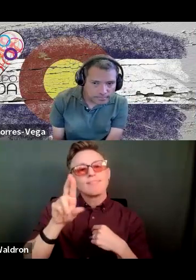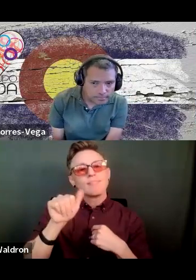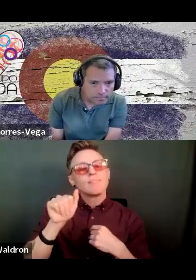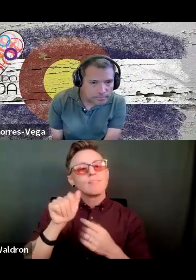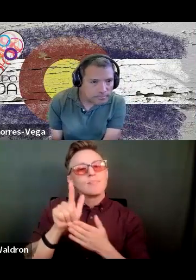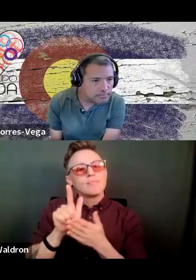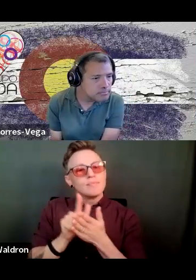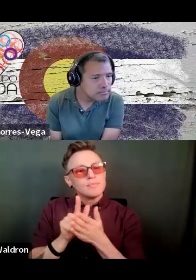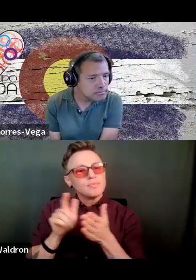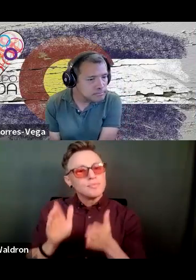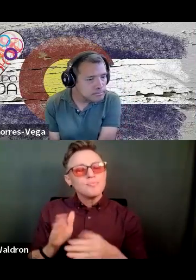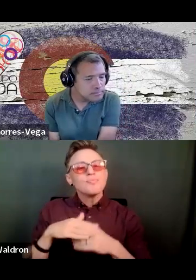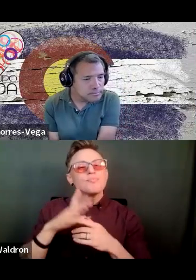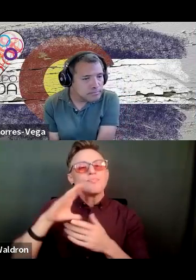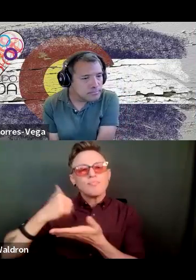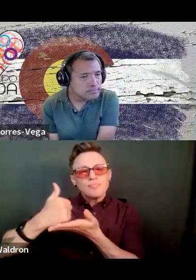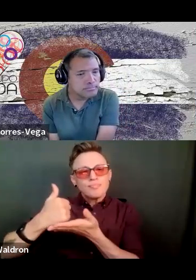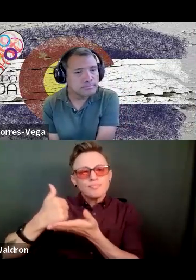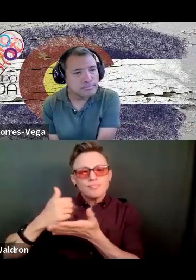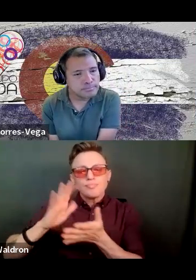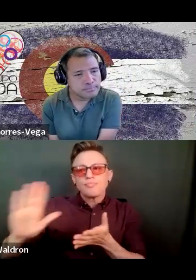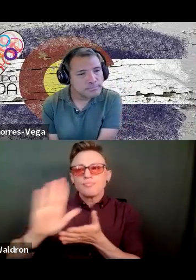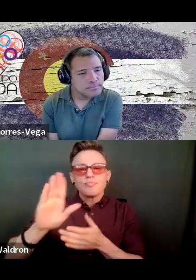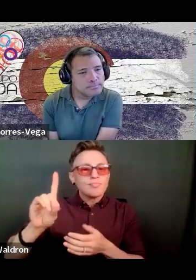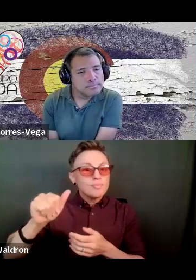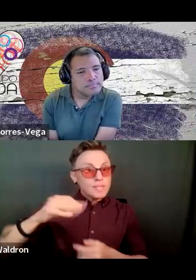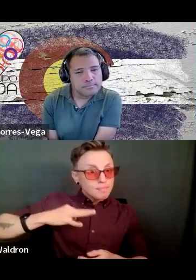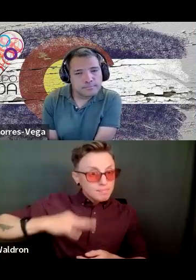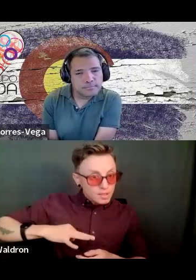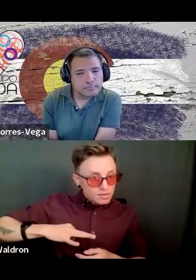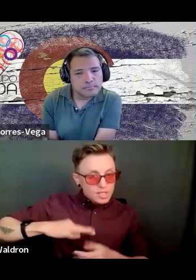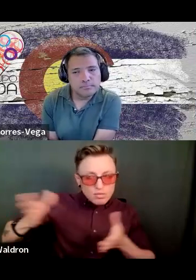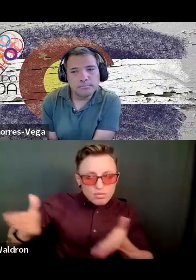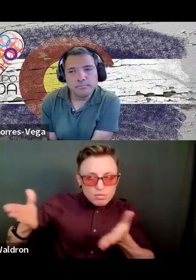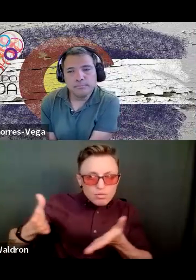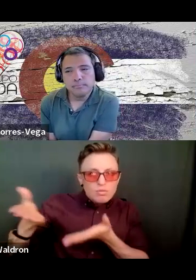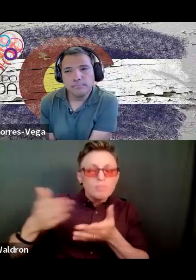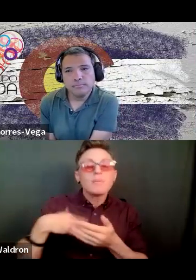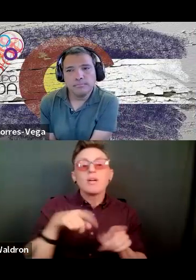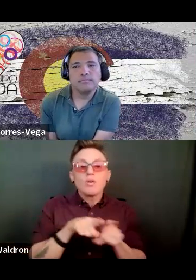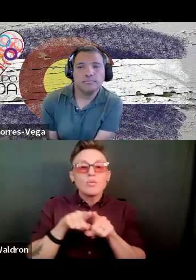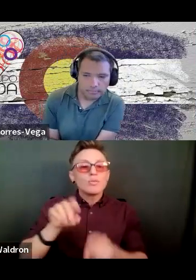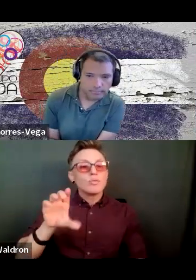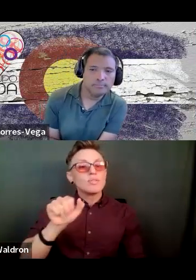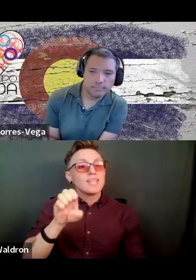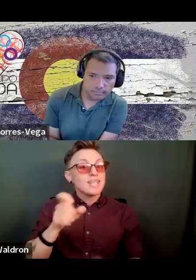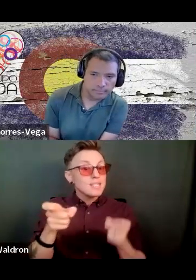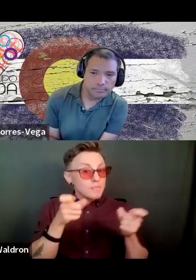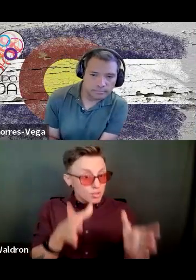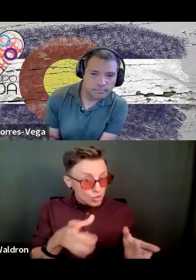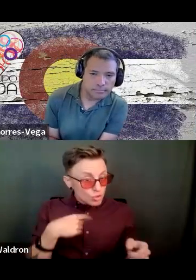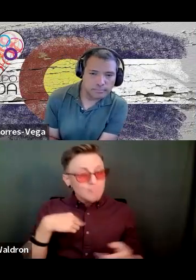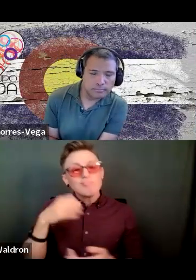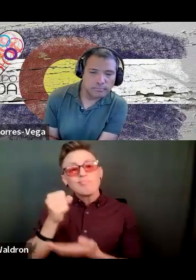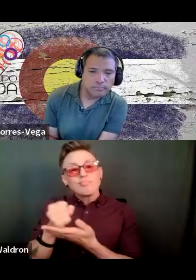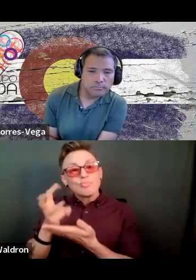help people get their disability benefits. But I also have been a case manager and also a social worker